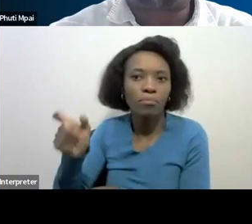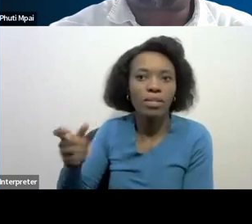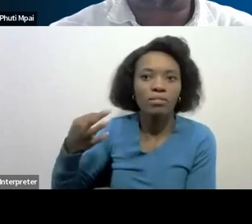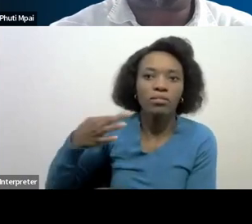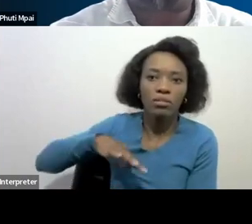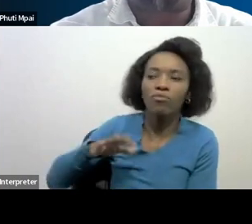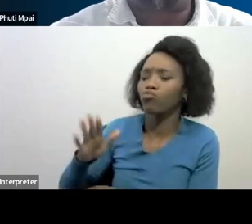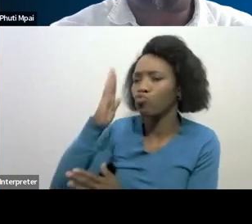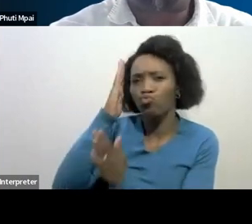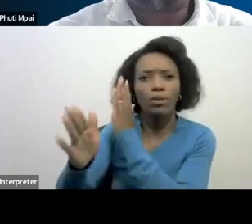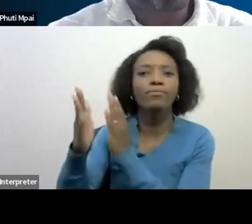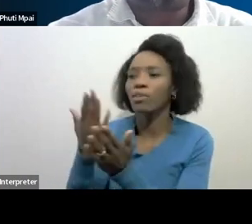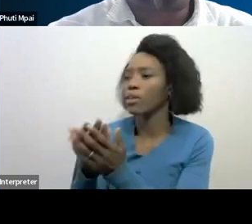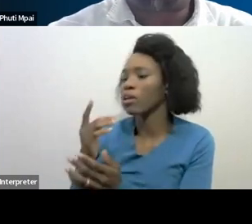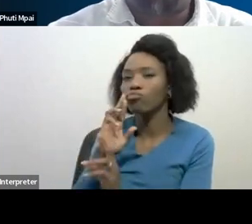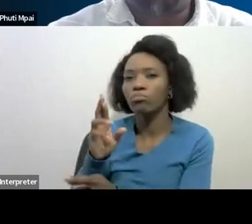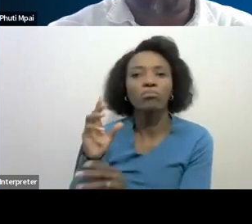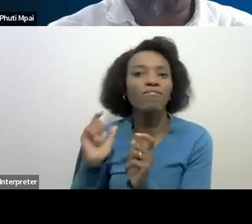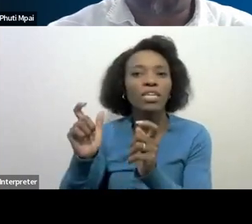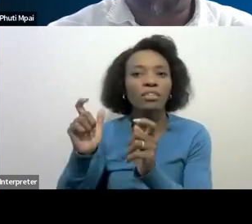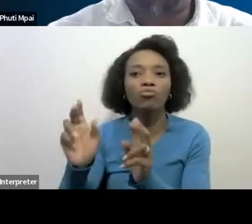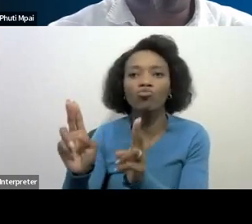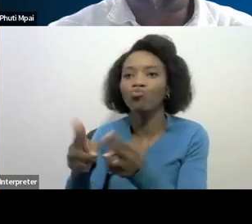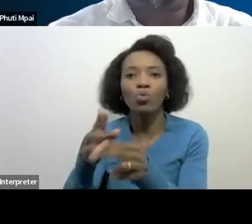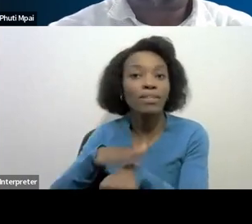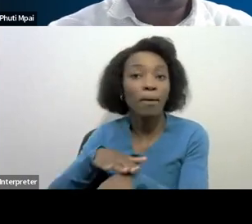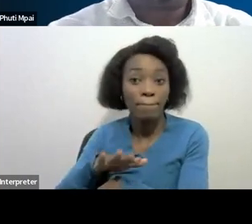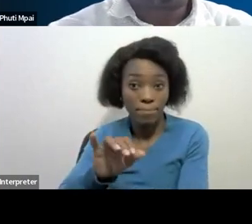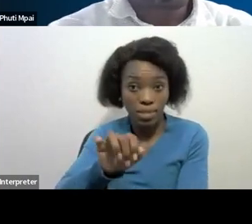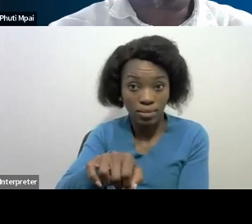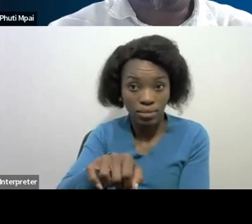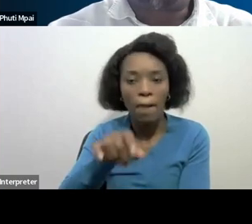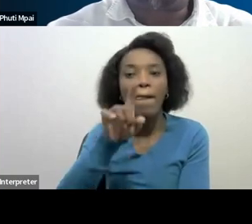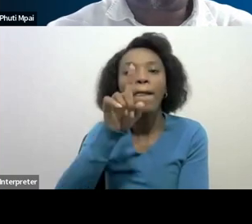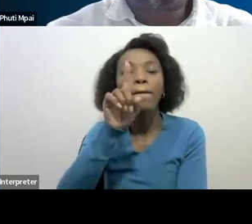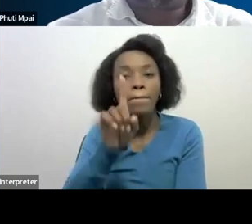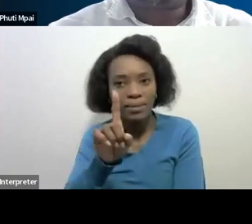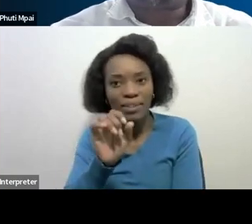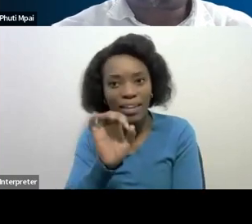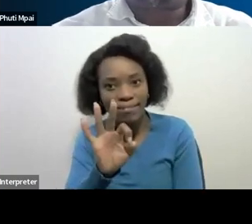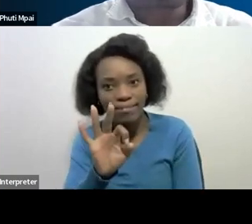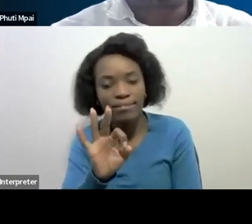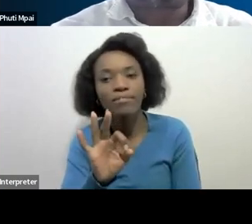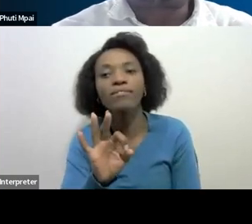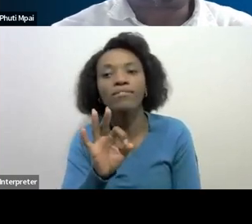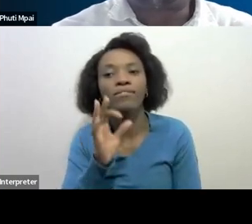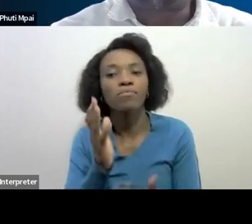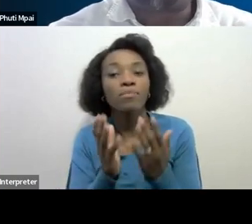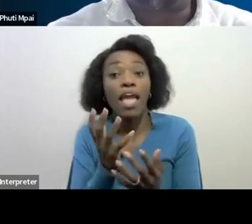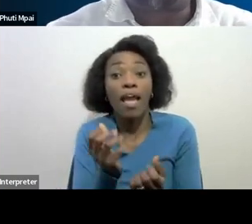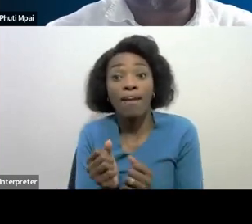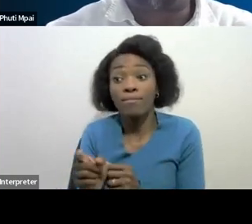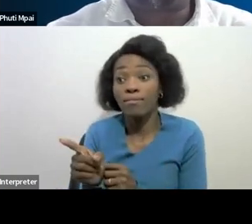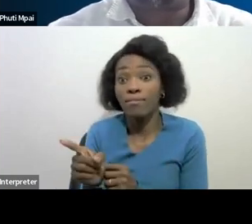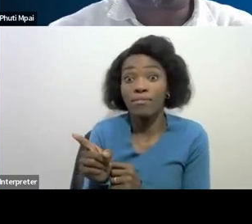us to be able to respond to within the shortest possible time but where we have a business